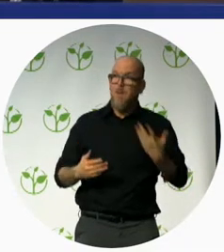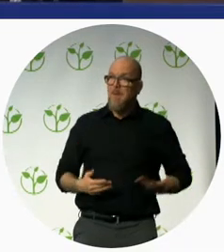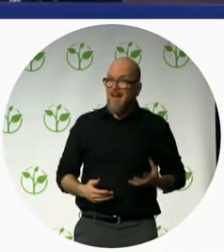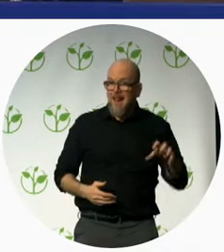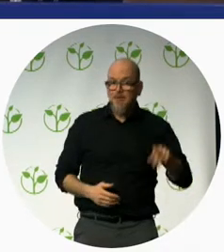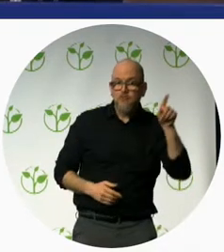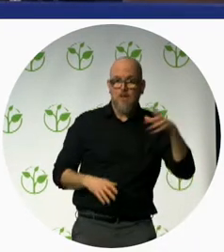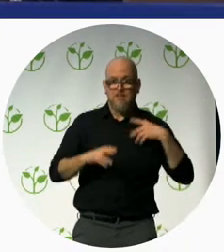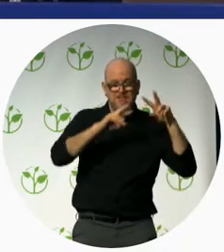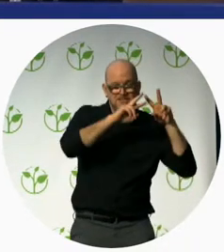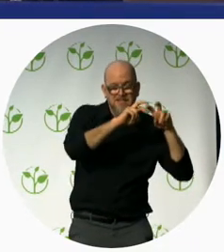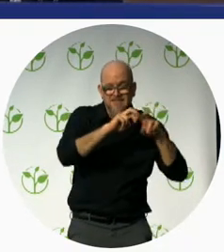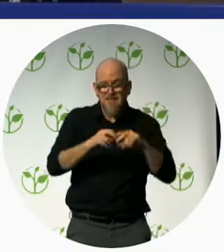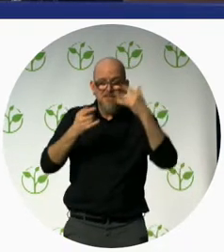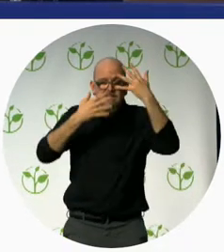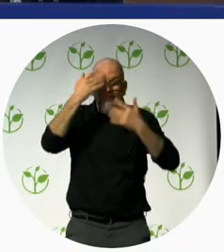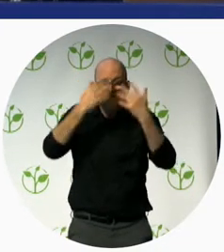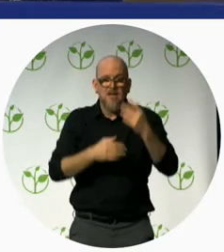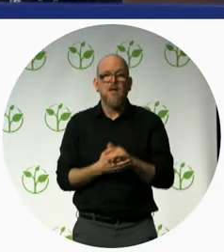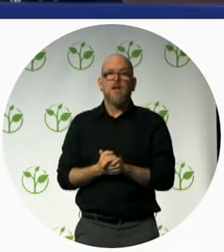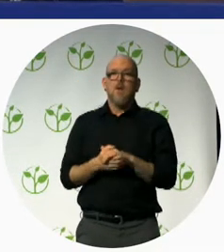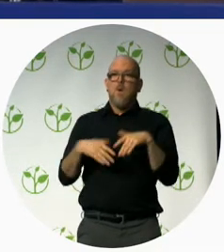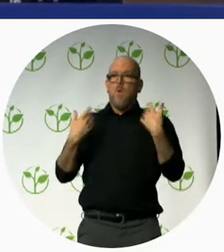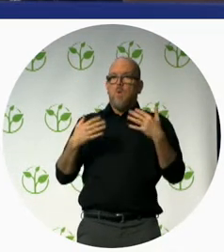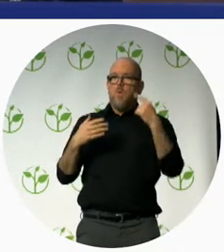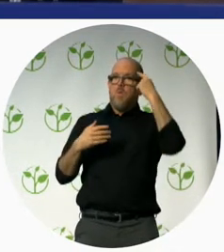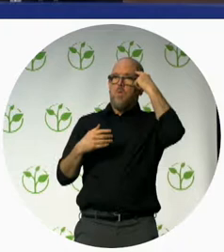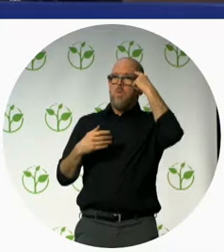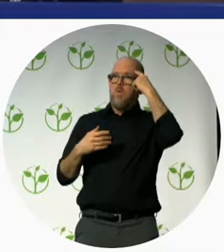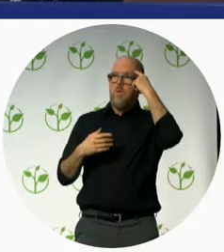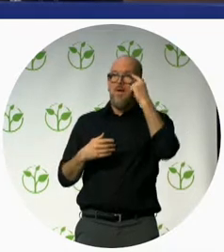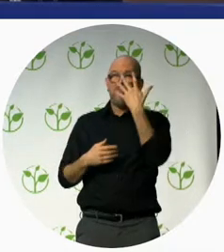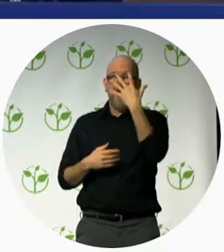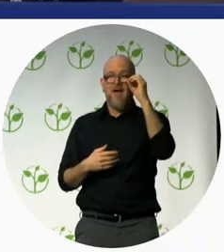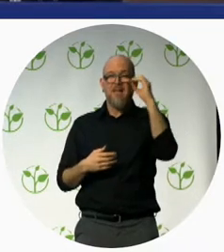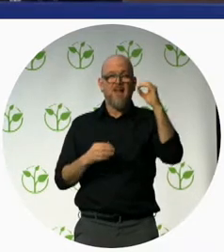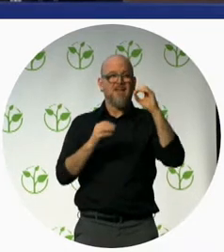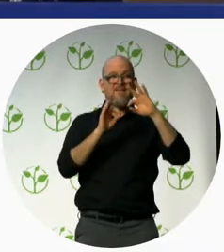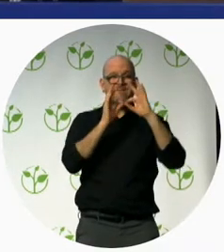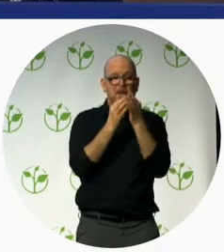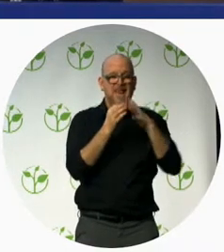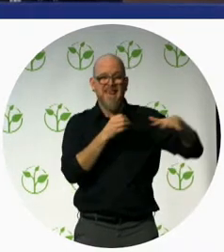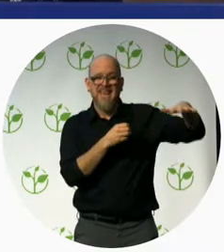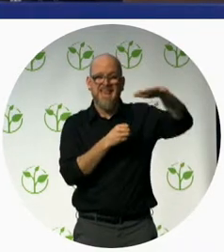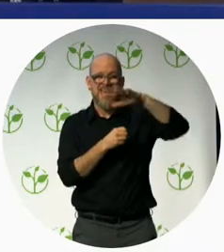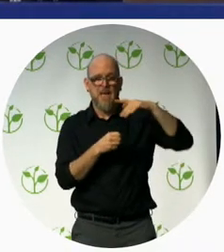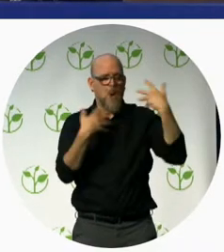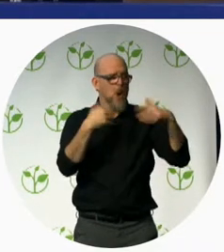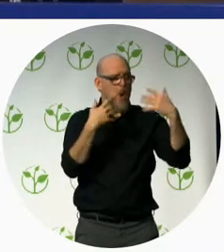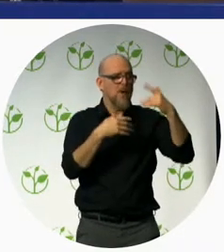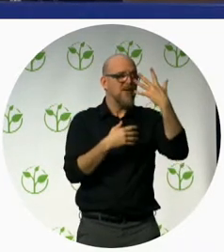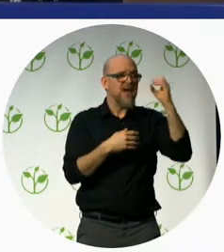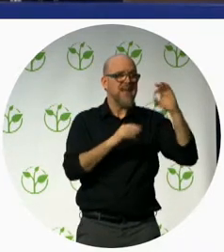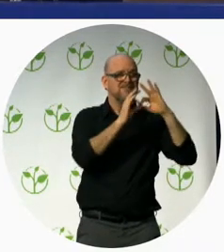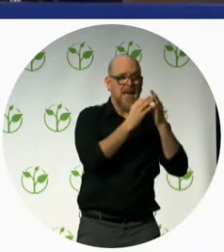multiply that with 500 and that's the number you can expect in Bangladesh with children with disability so